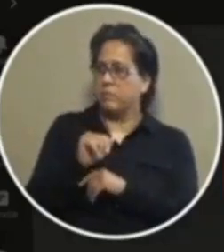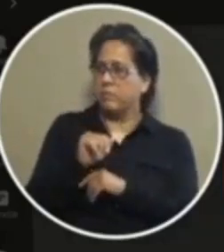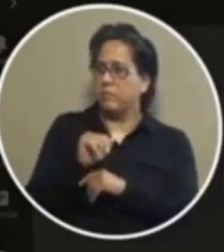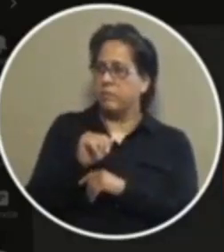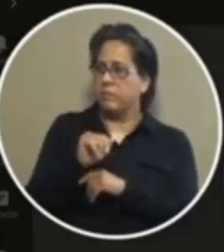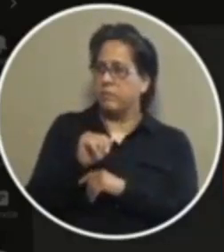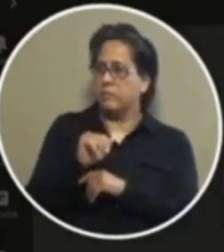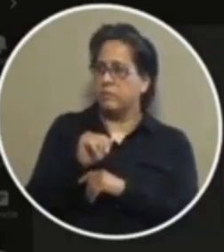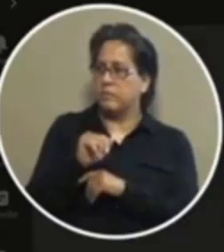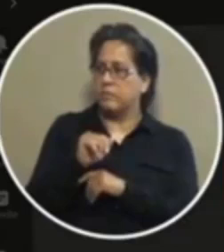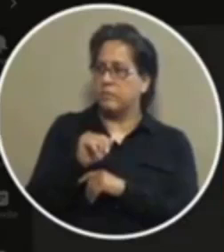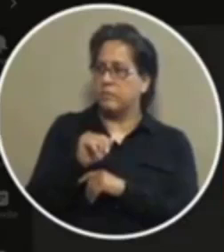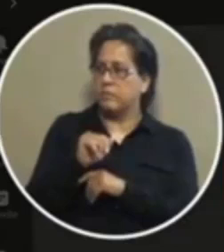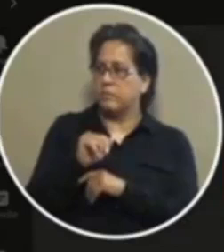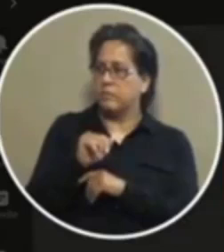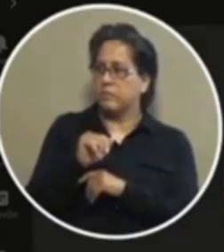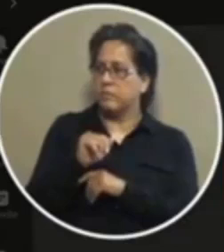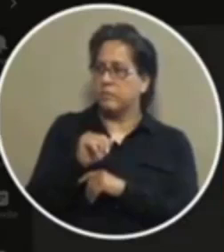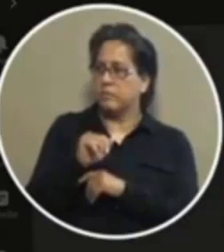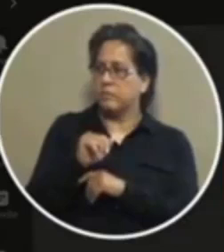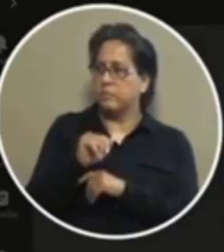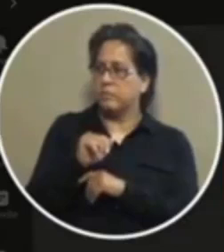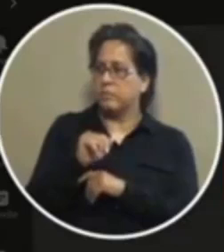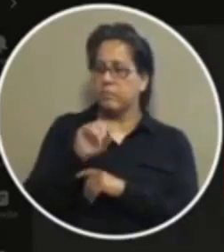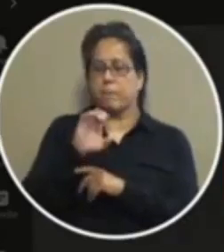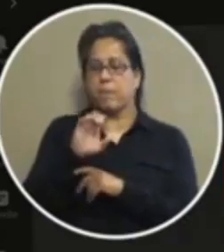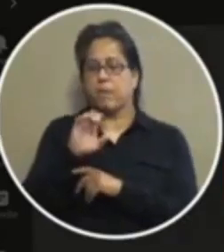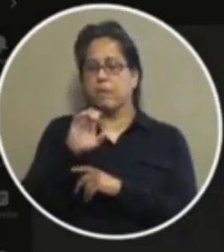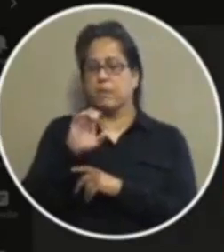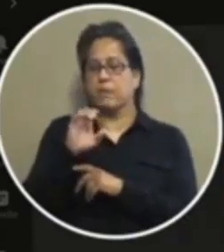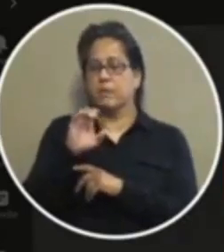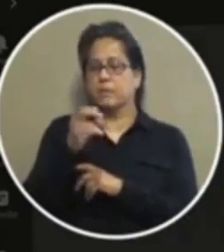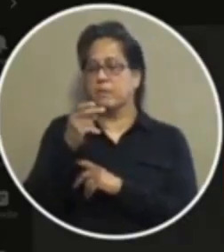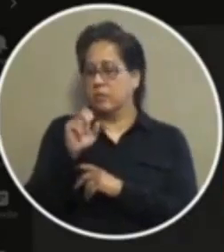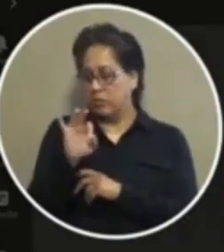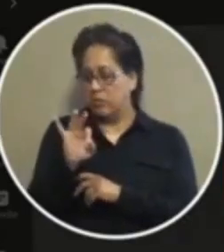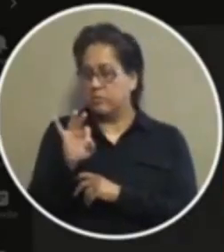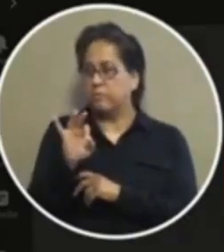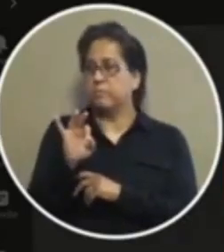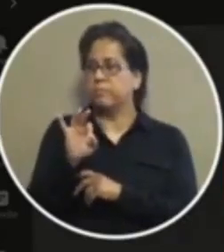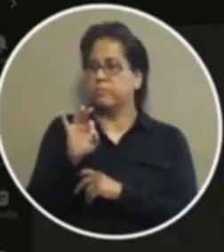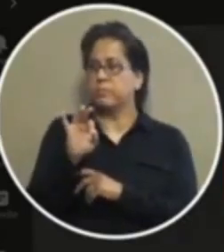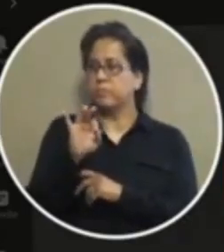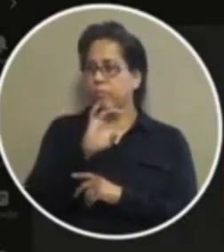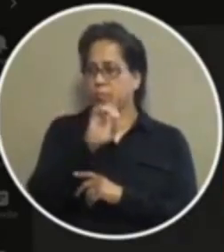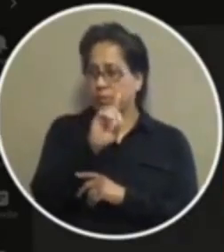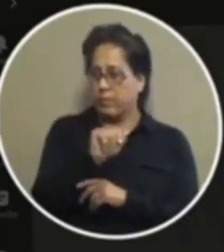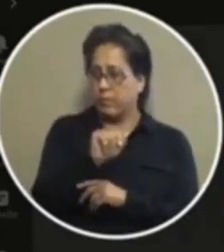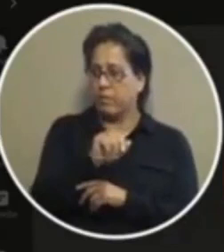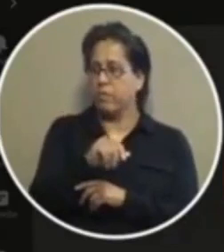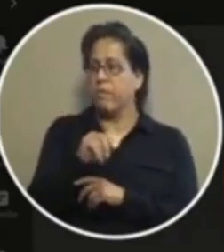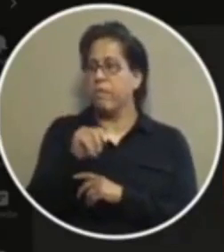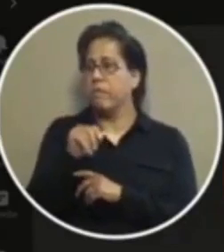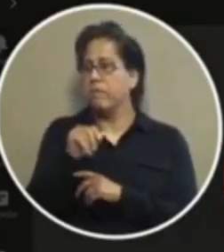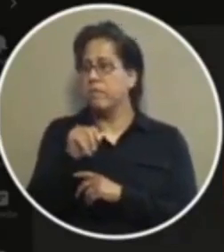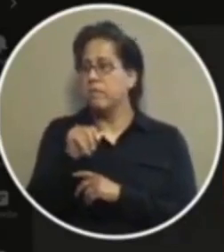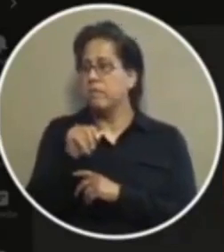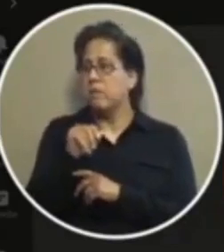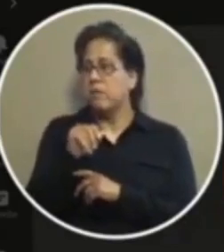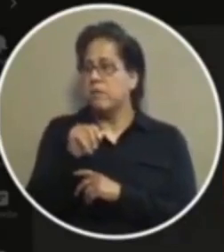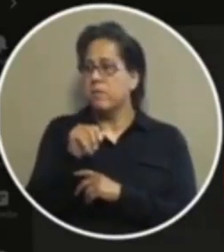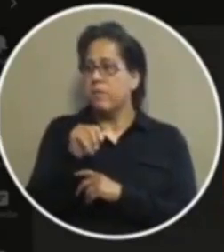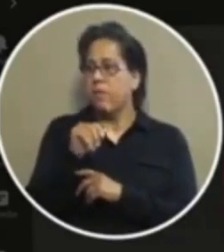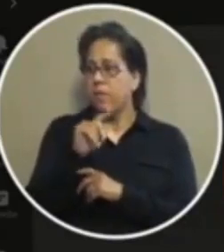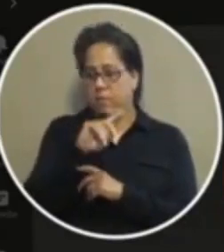or district attorney uh i'm still here okay this question is for both of you uh